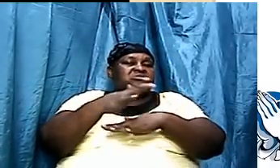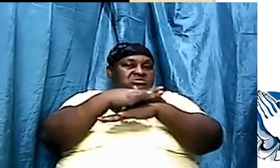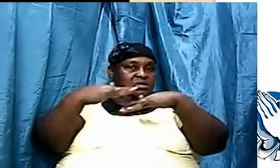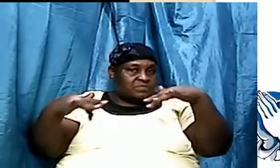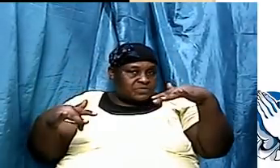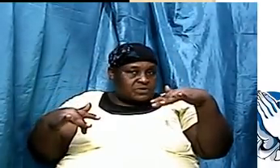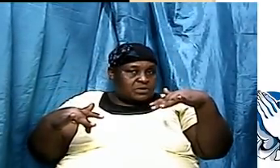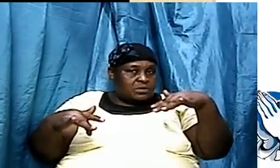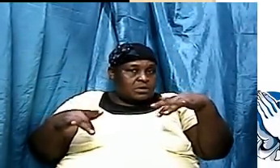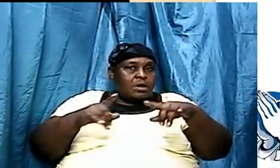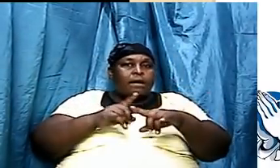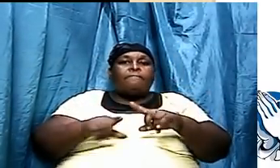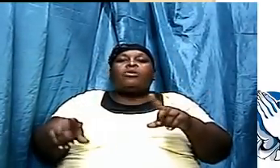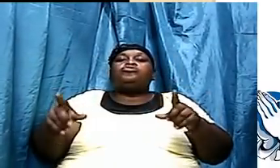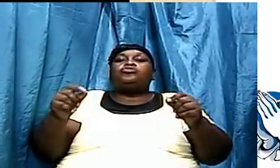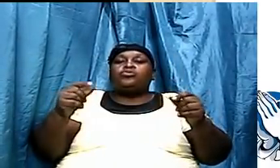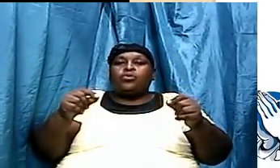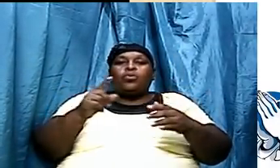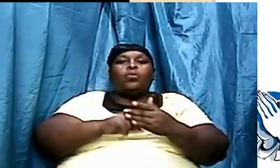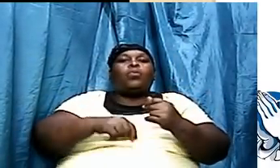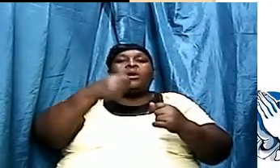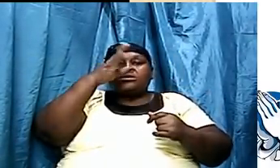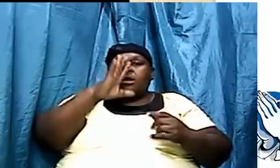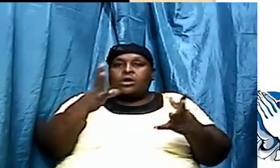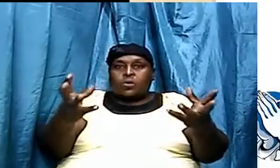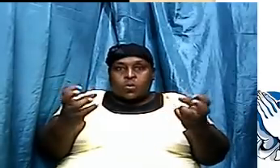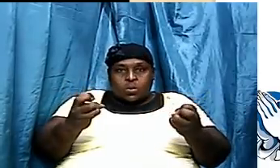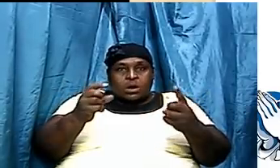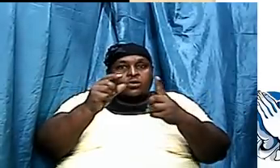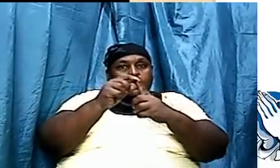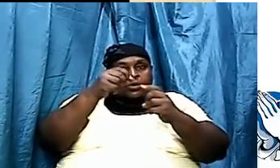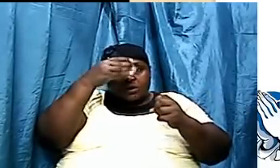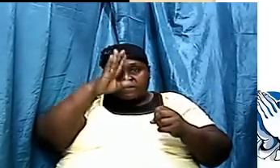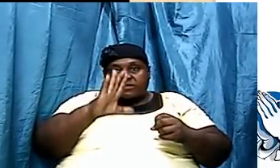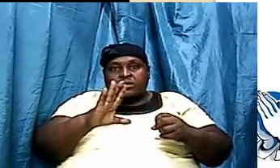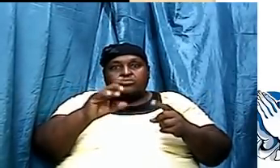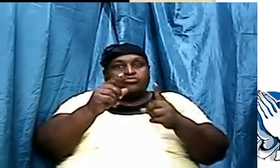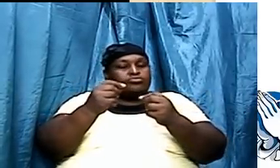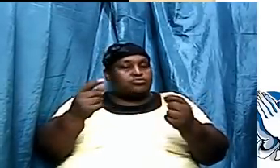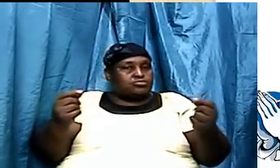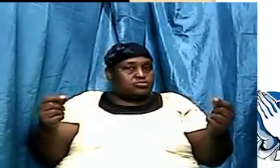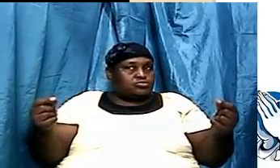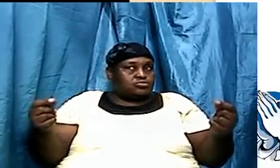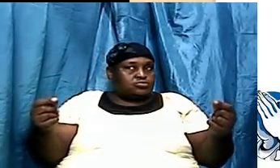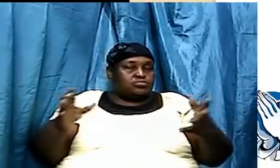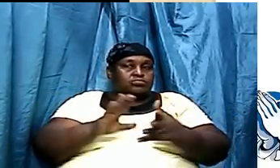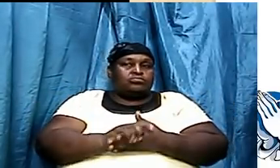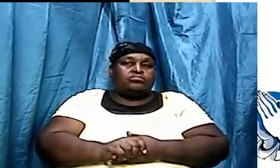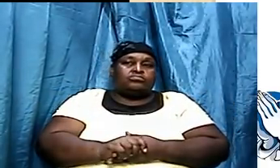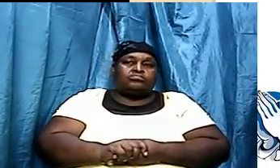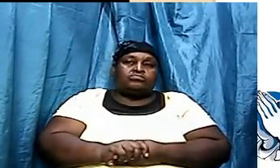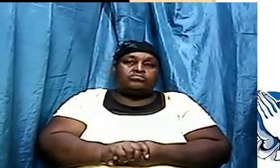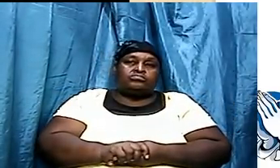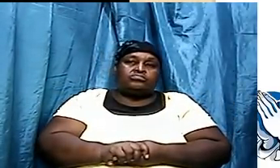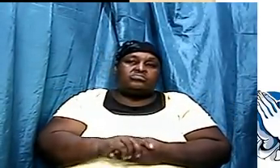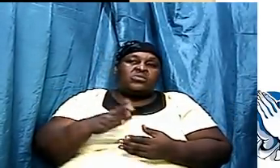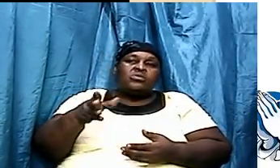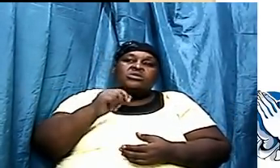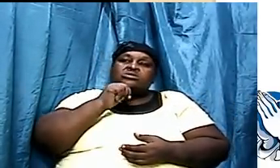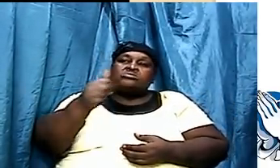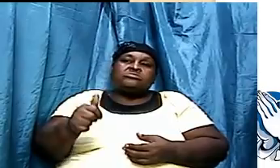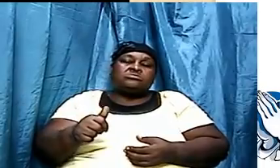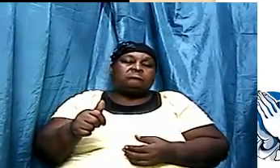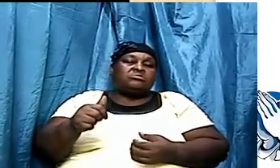do. God so loved the world, that he gave his only begotten son, that whosoever believeth in him, will not